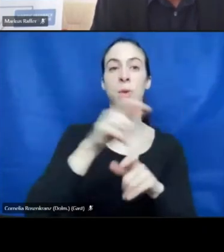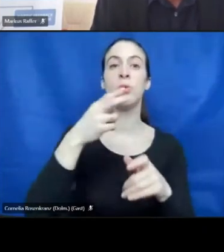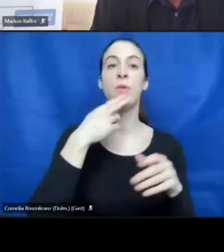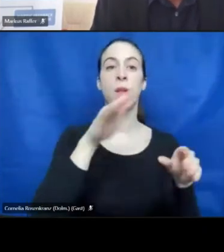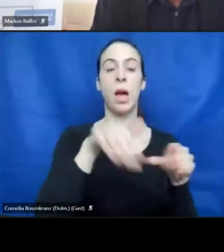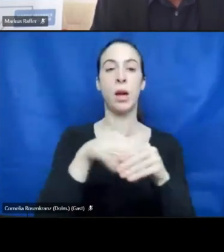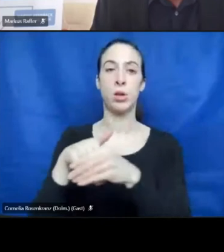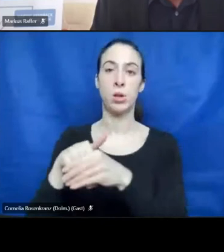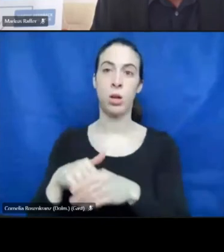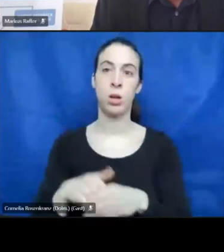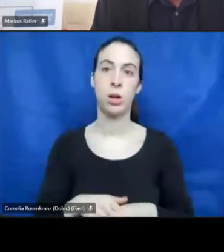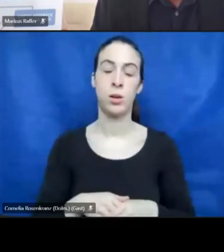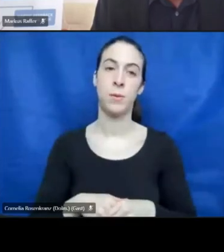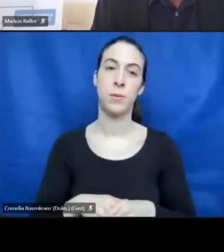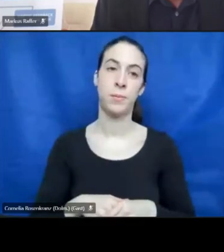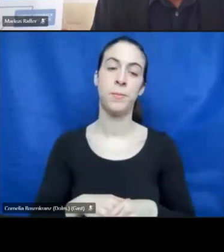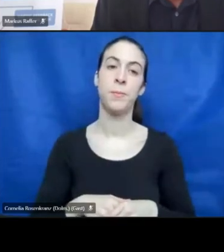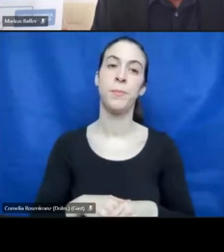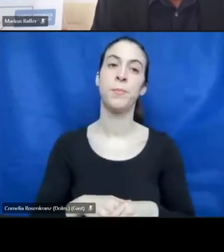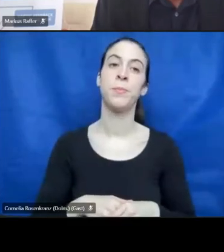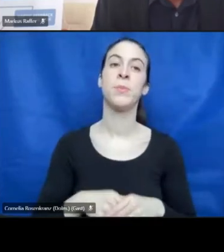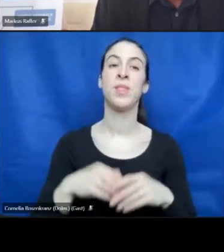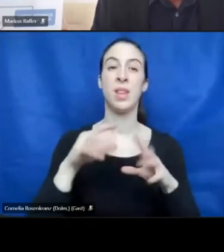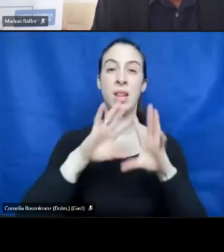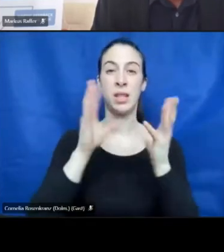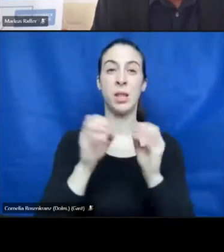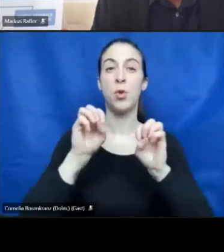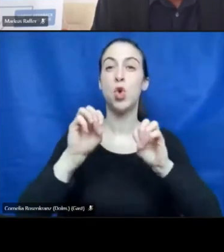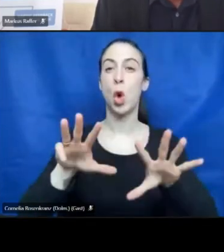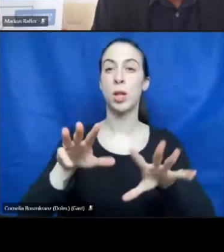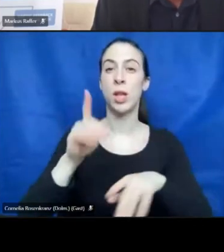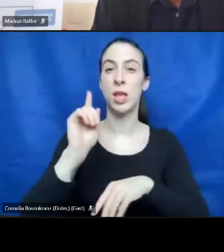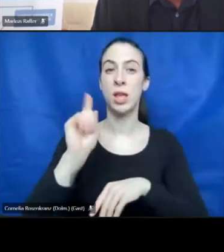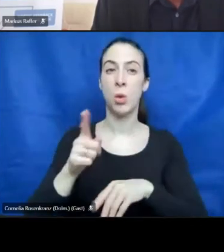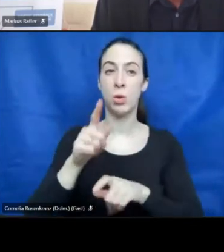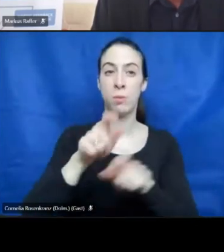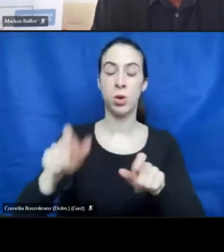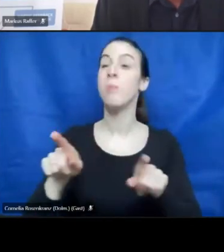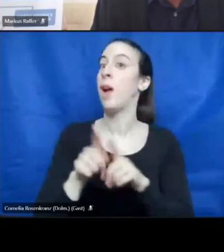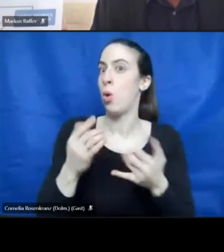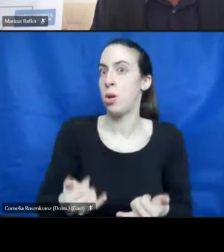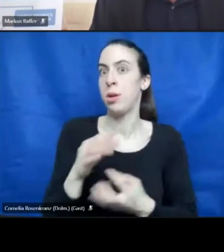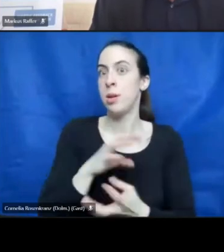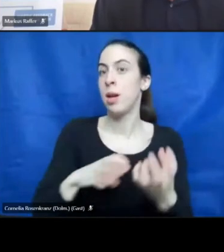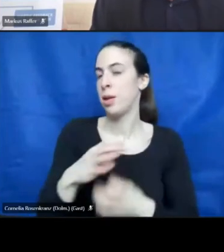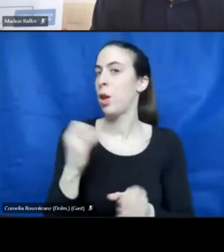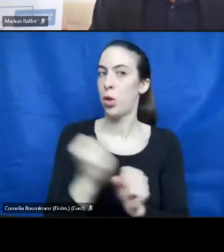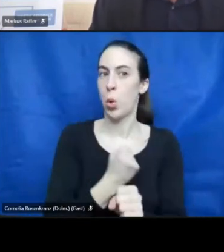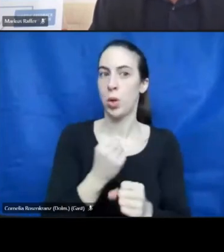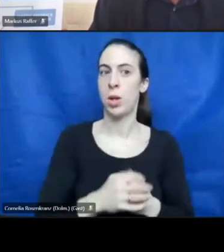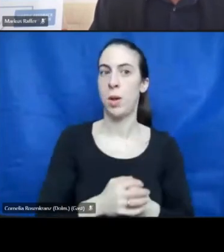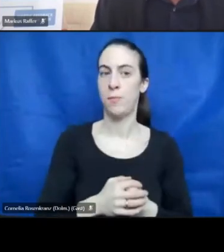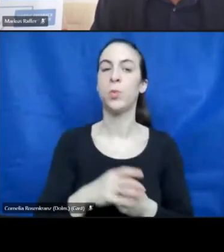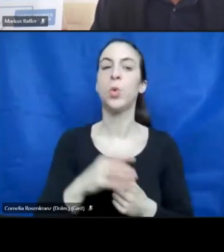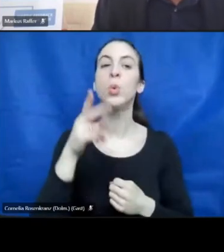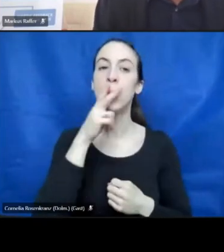The shops employ 19,000 people, even in times of crisis. And the traffic